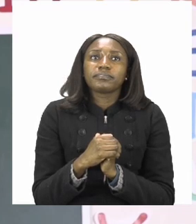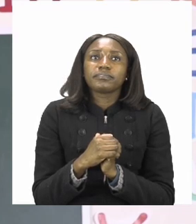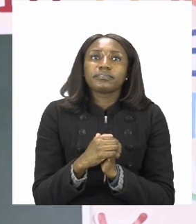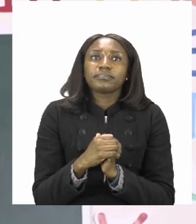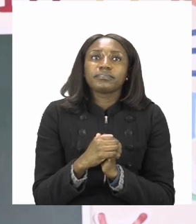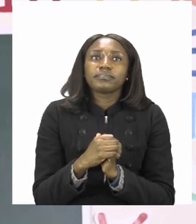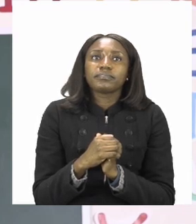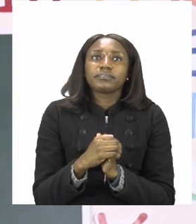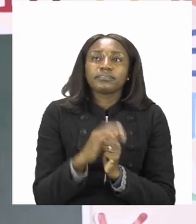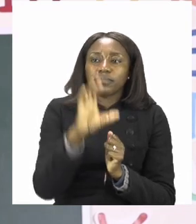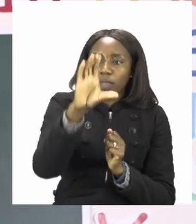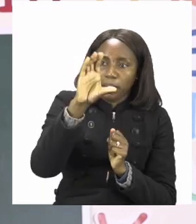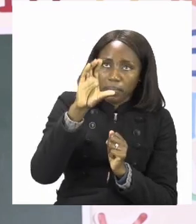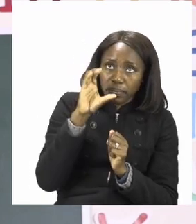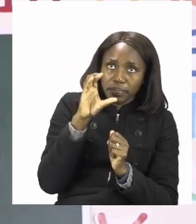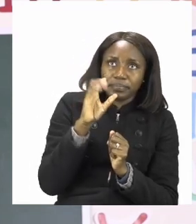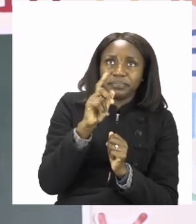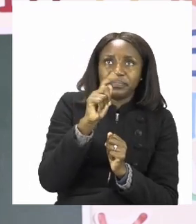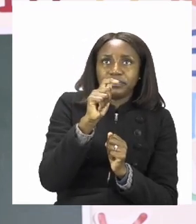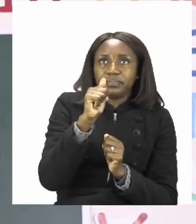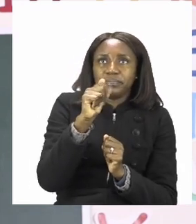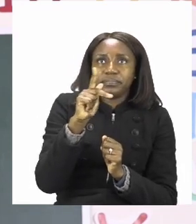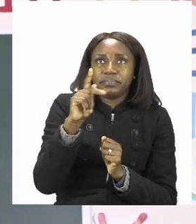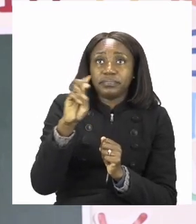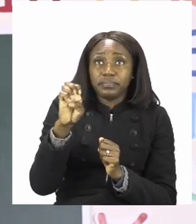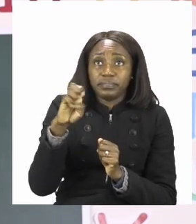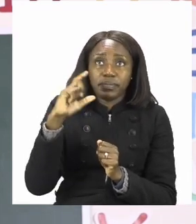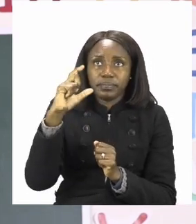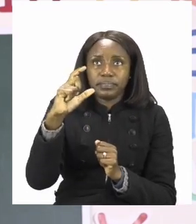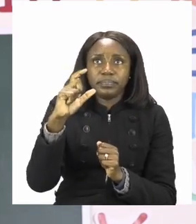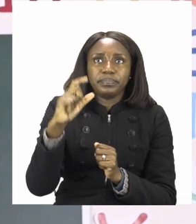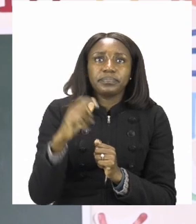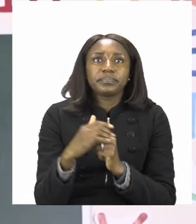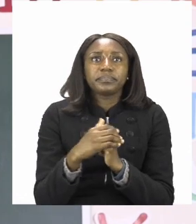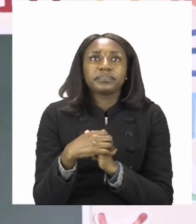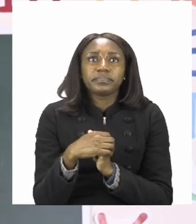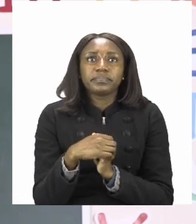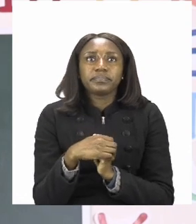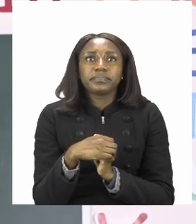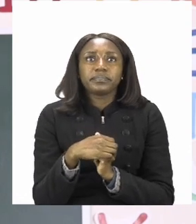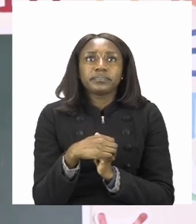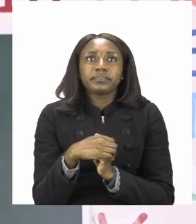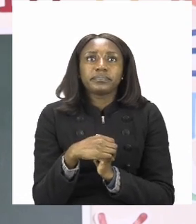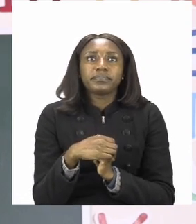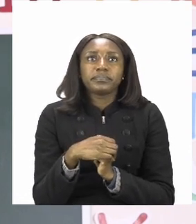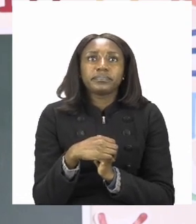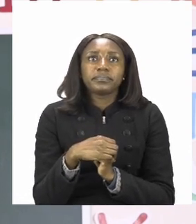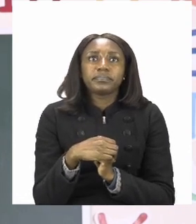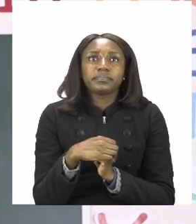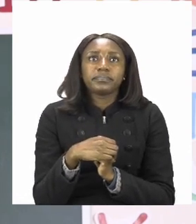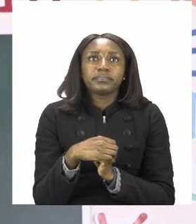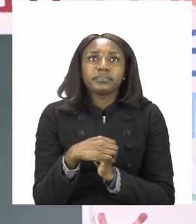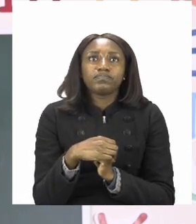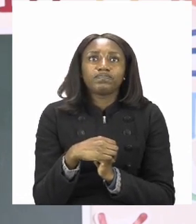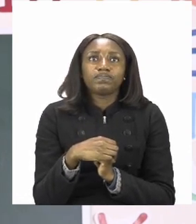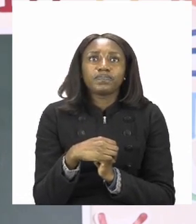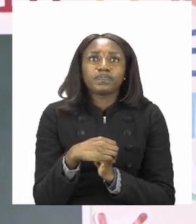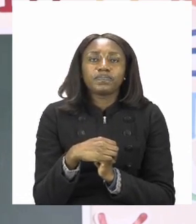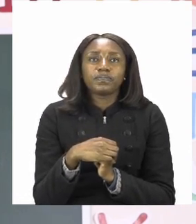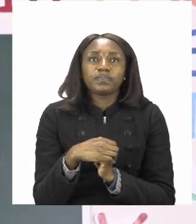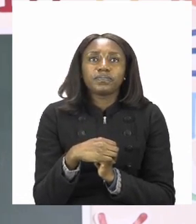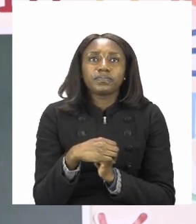starts with the capital letter T. So that's how we're going to start. Take out.